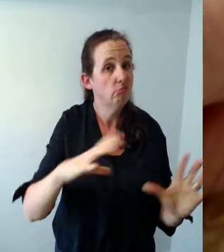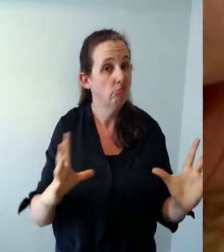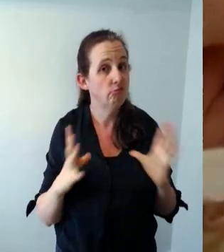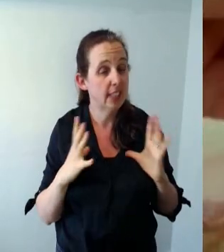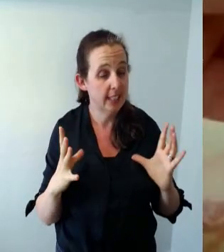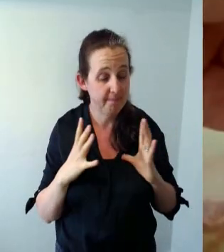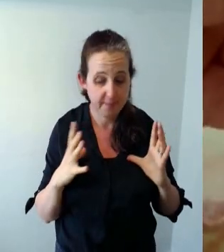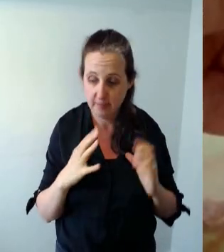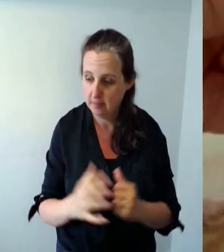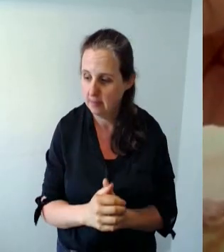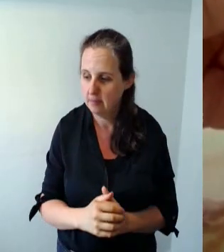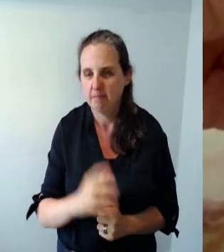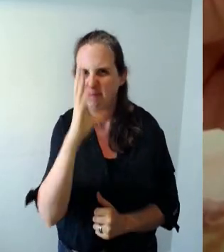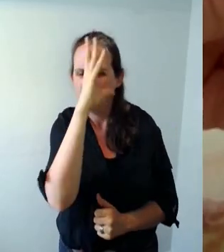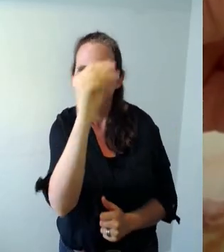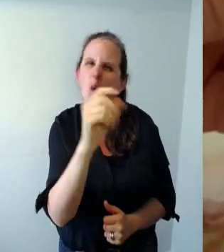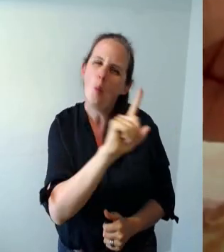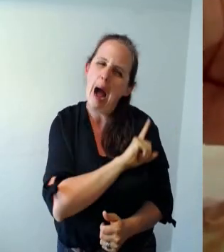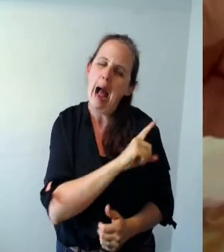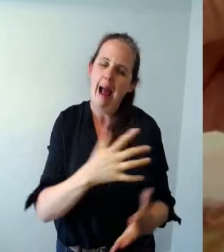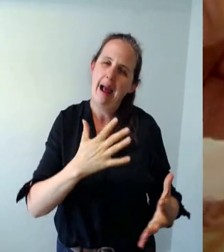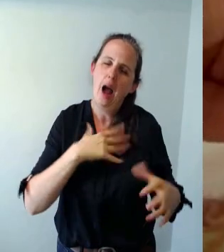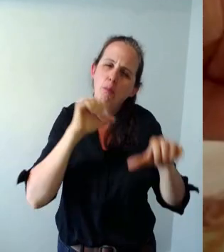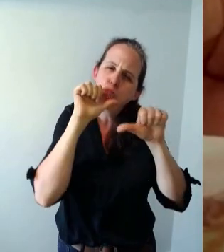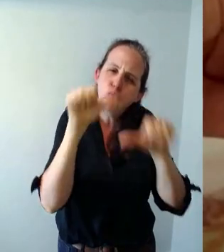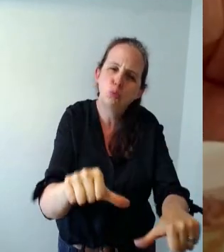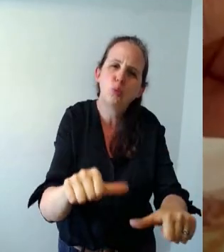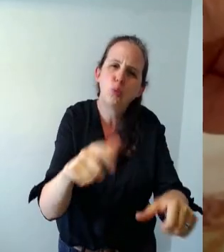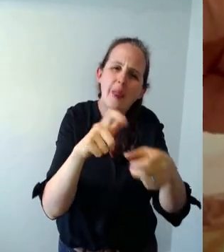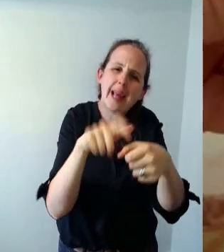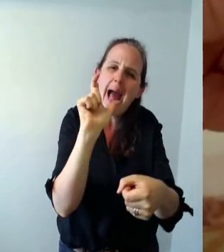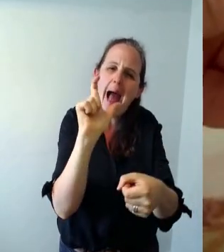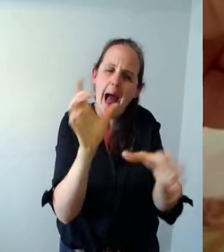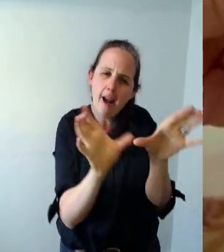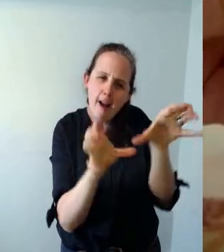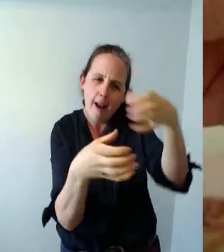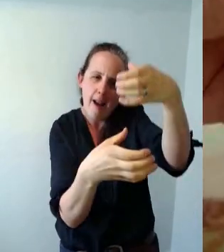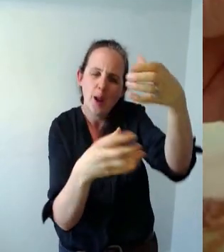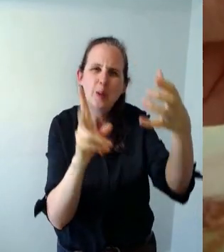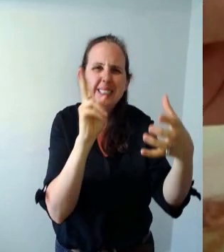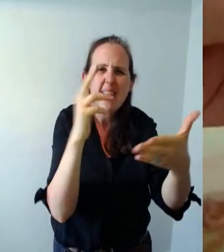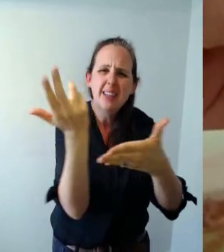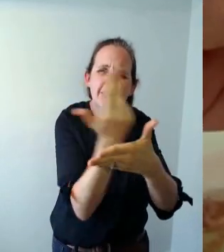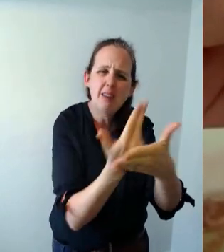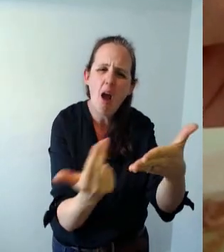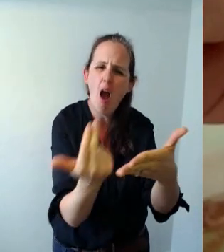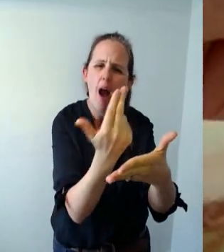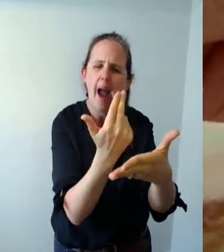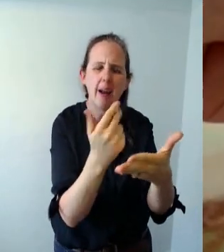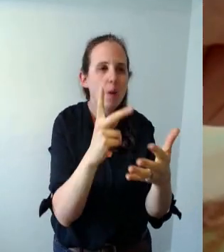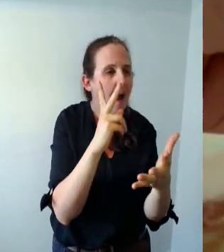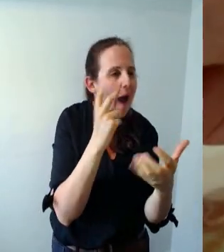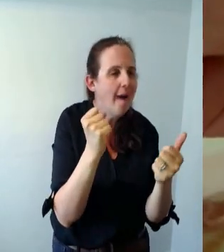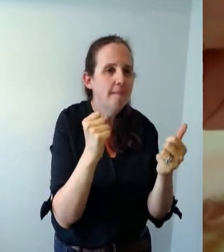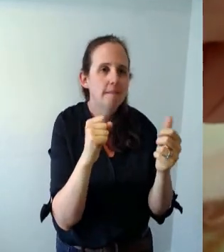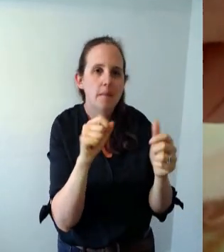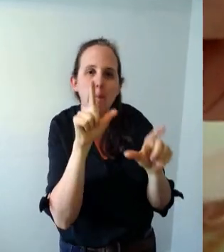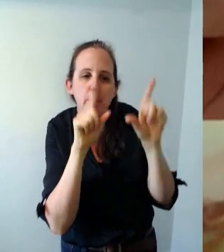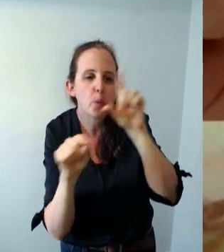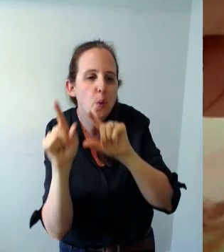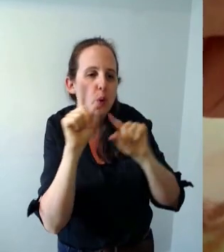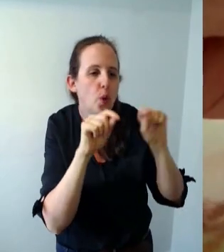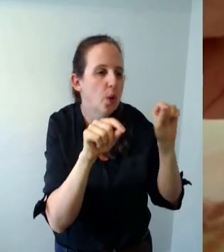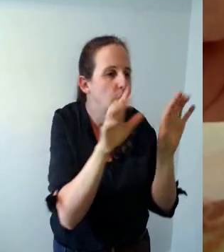these tins because the design on the front um i love the little birds and the flowers so